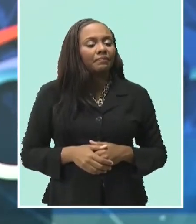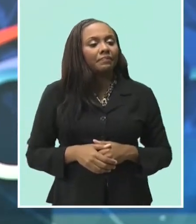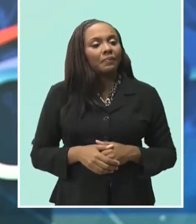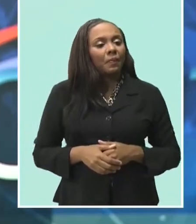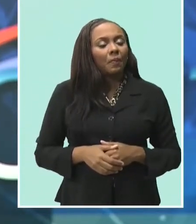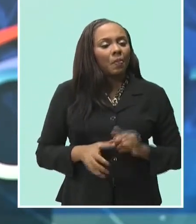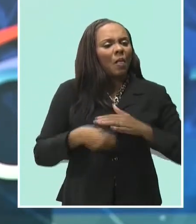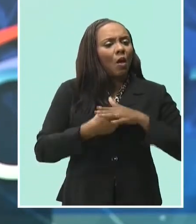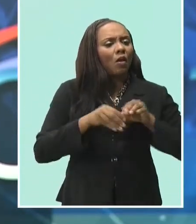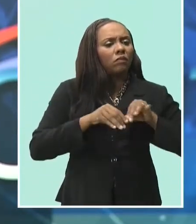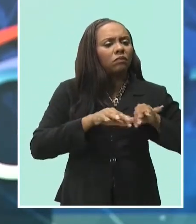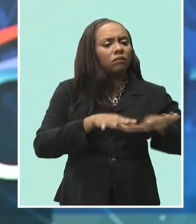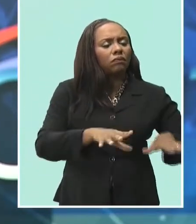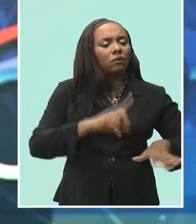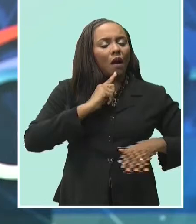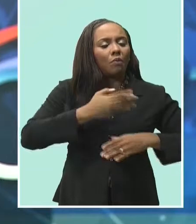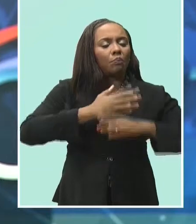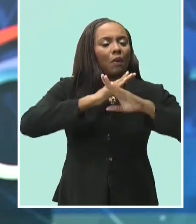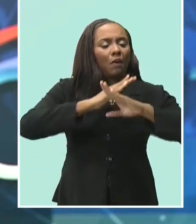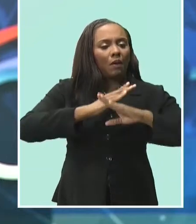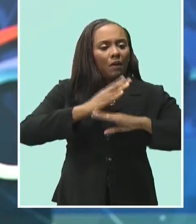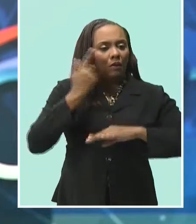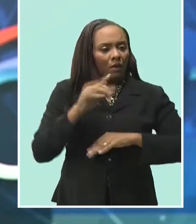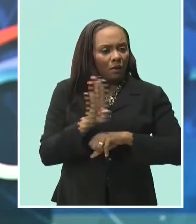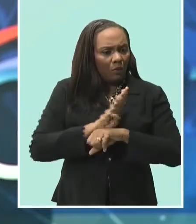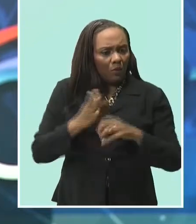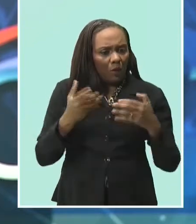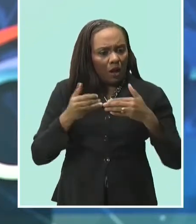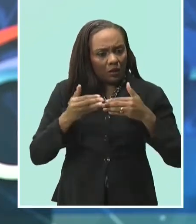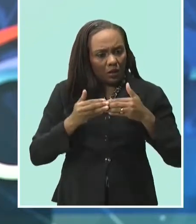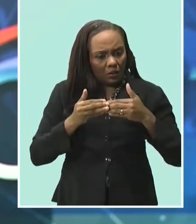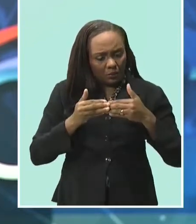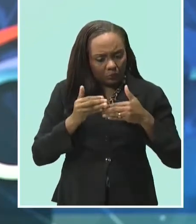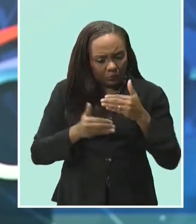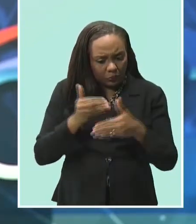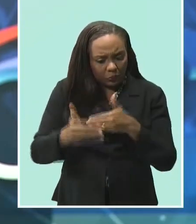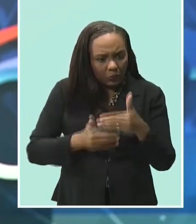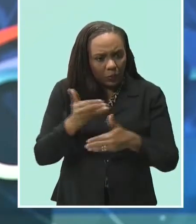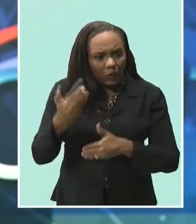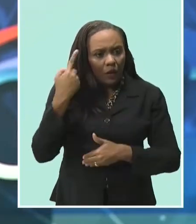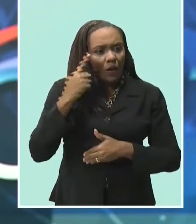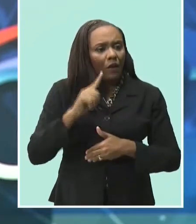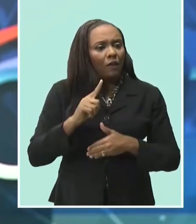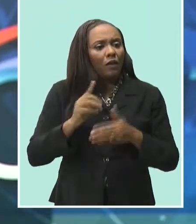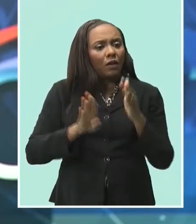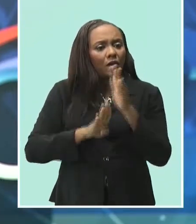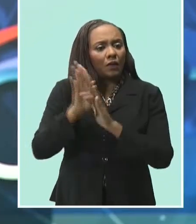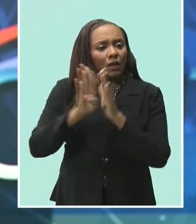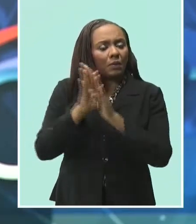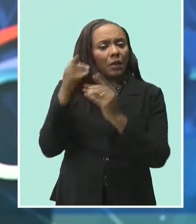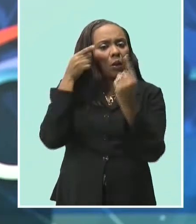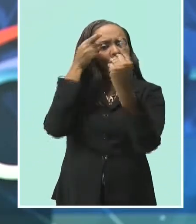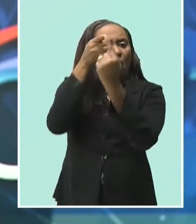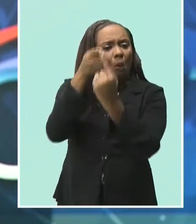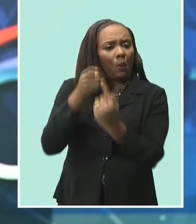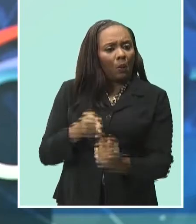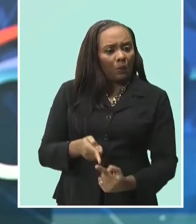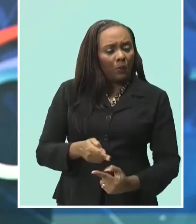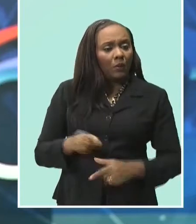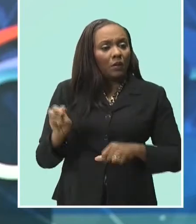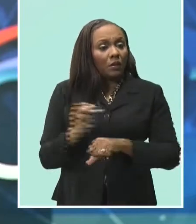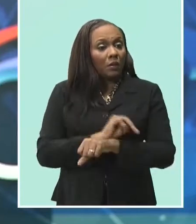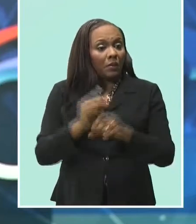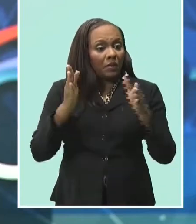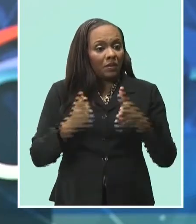stumbling block as Barbados works towards achieving specific sustainable development goals. This from Minister in the Ministry of Finance, Economic